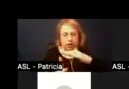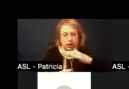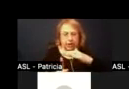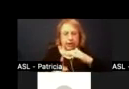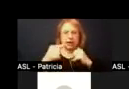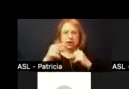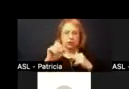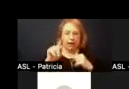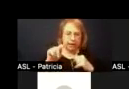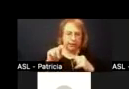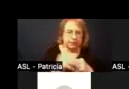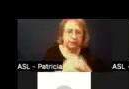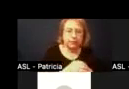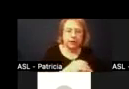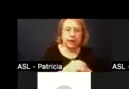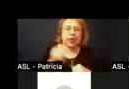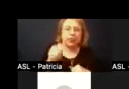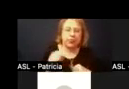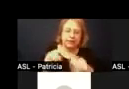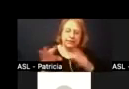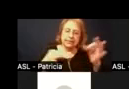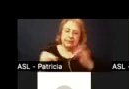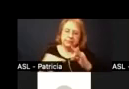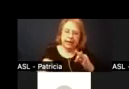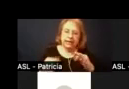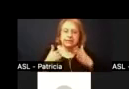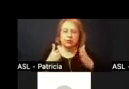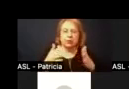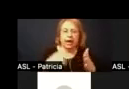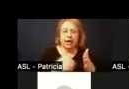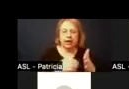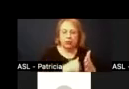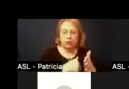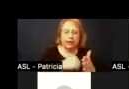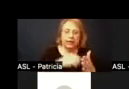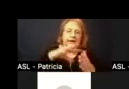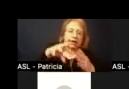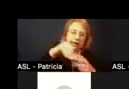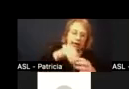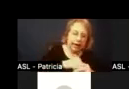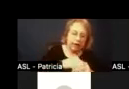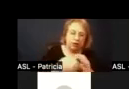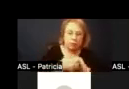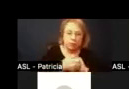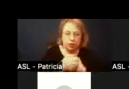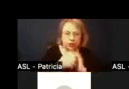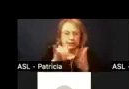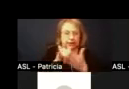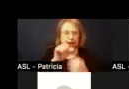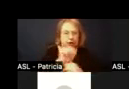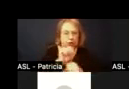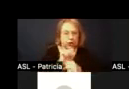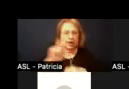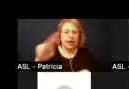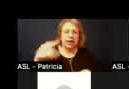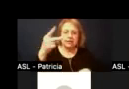is merely just explaining the ways in which we've engaged with our ed partners in that work the second prompt actually